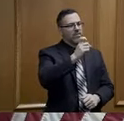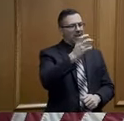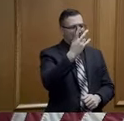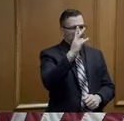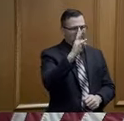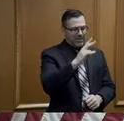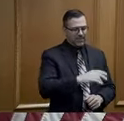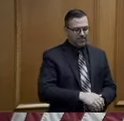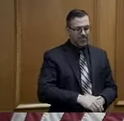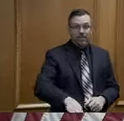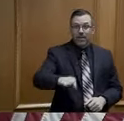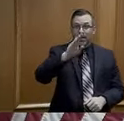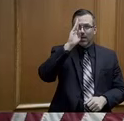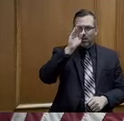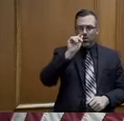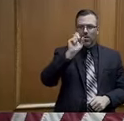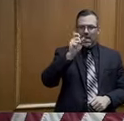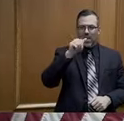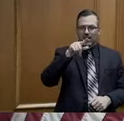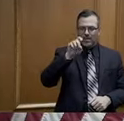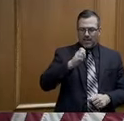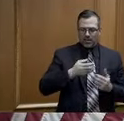Hey, Governor. Alex Apple here.